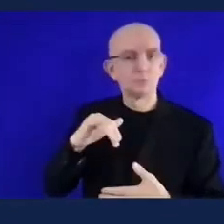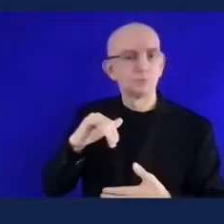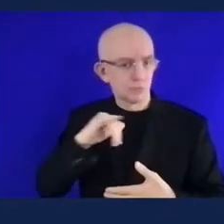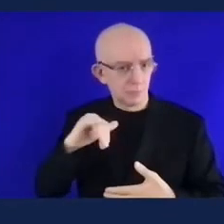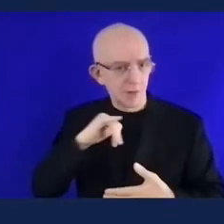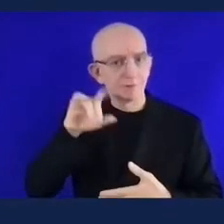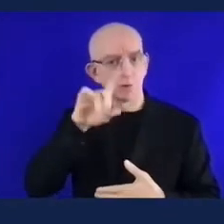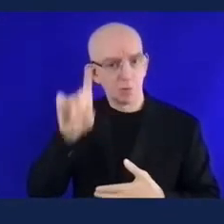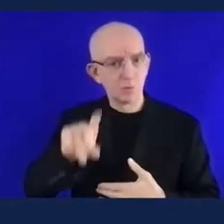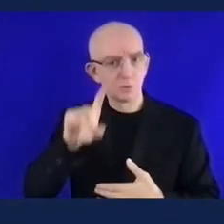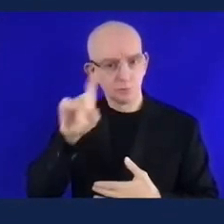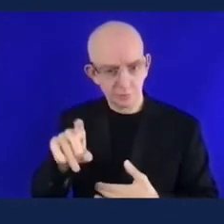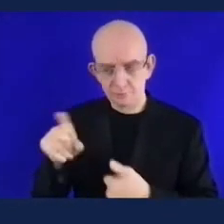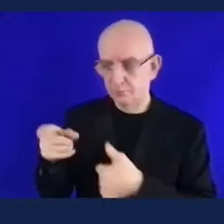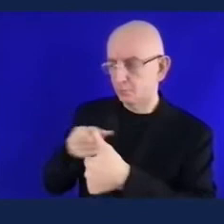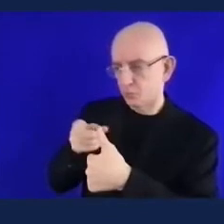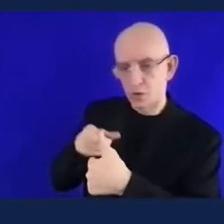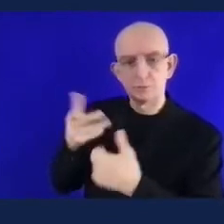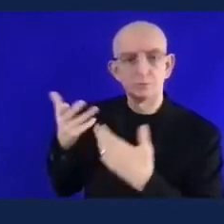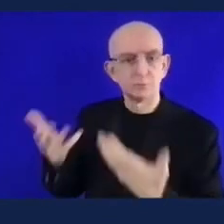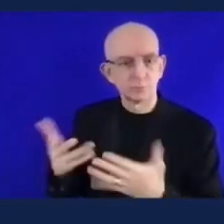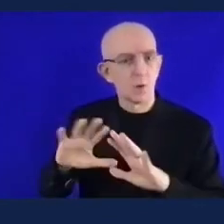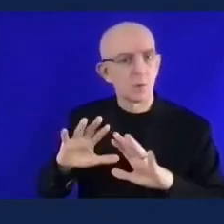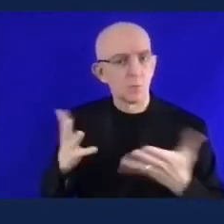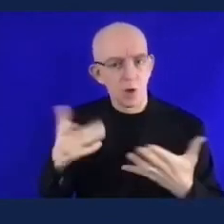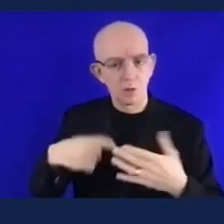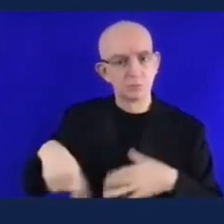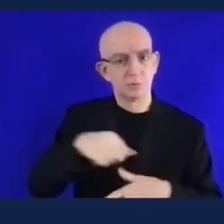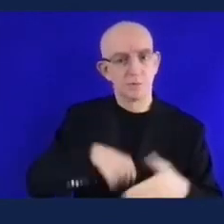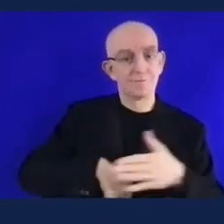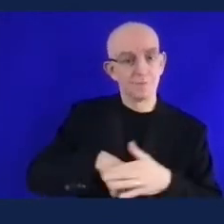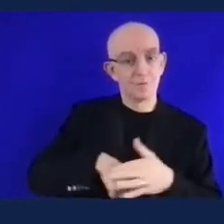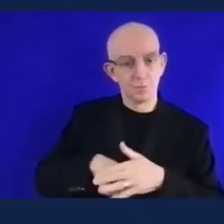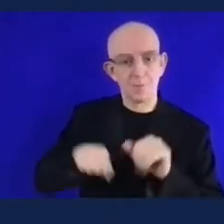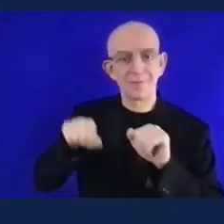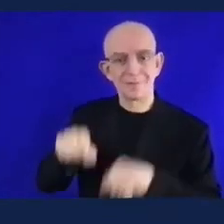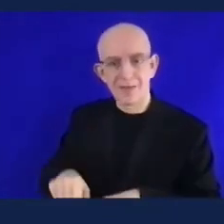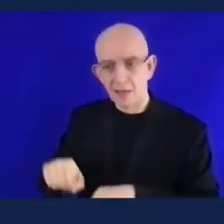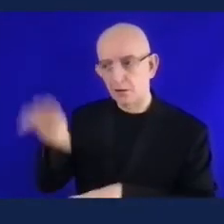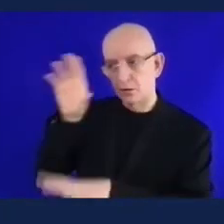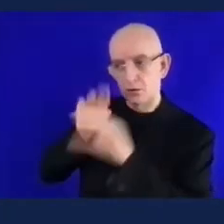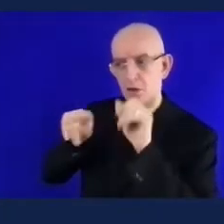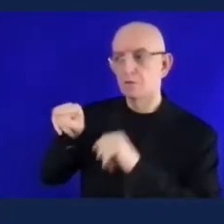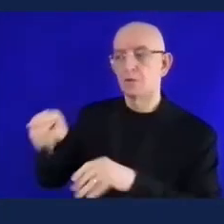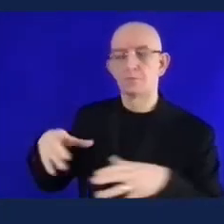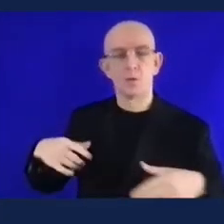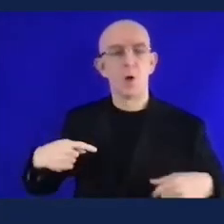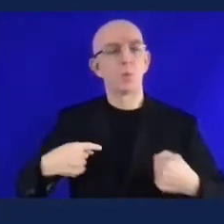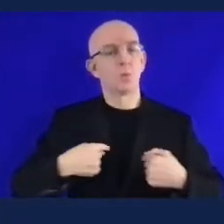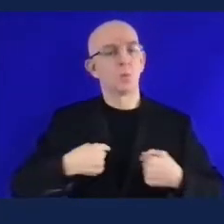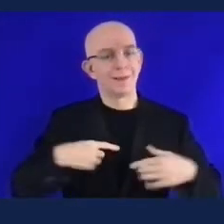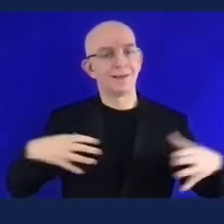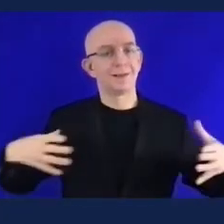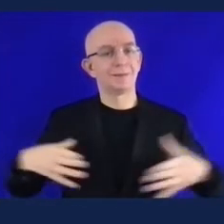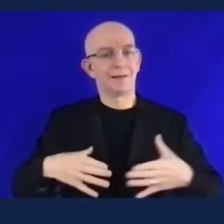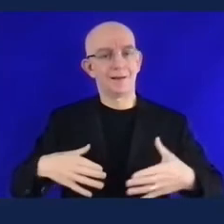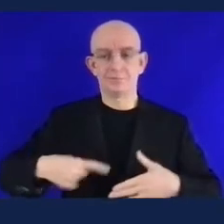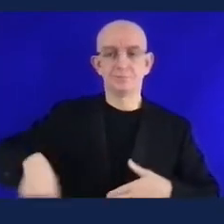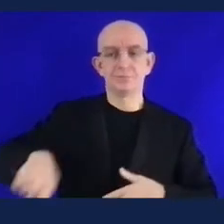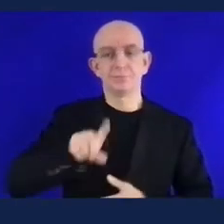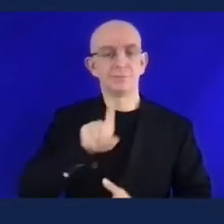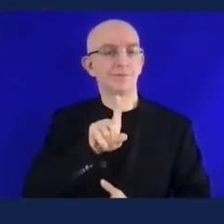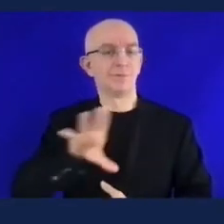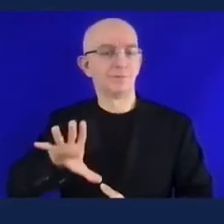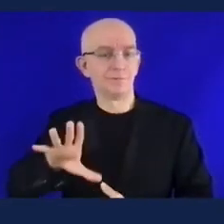i think my next step on we the 15 is is how can we get football clubs around the world helping to amplify the